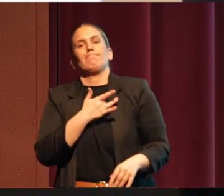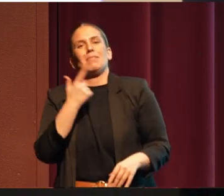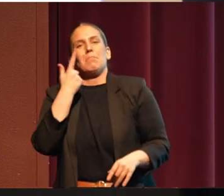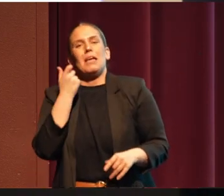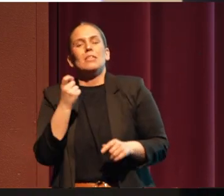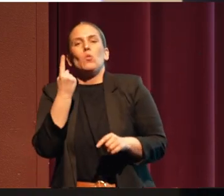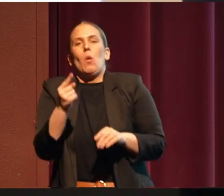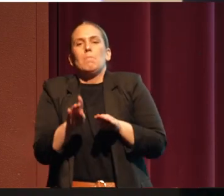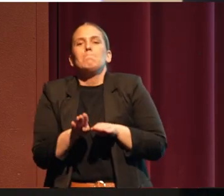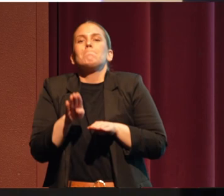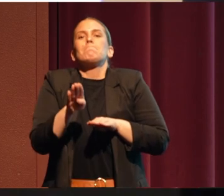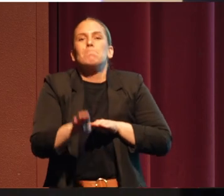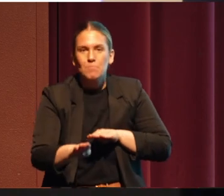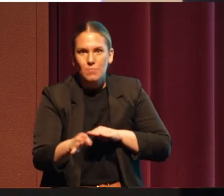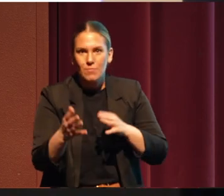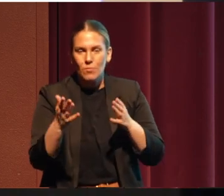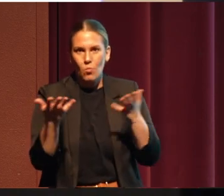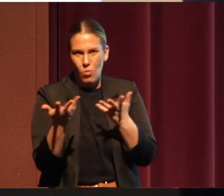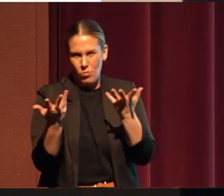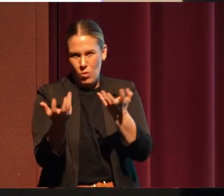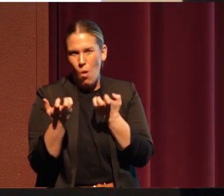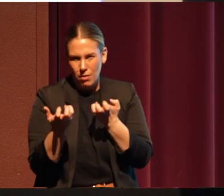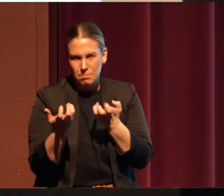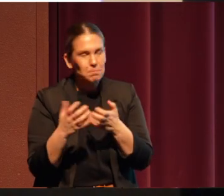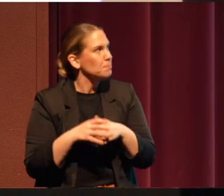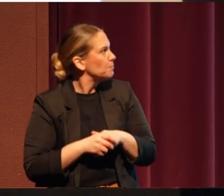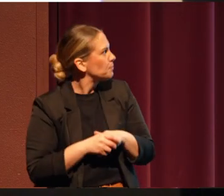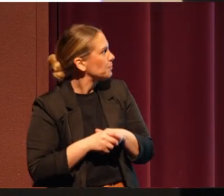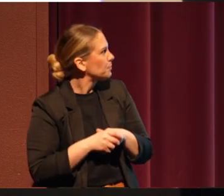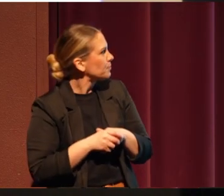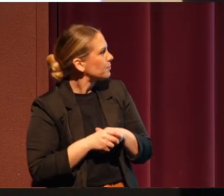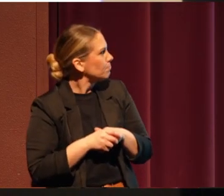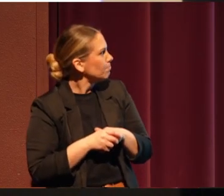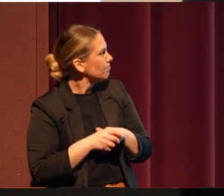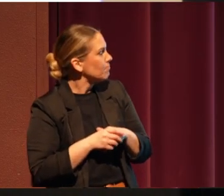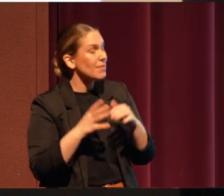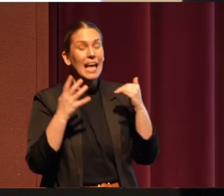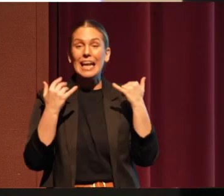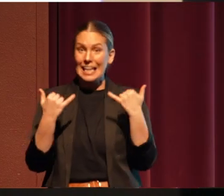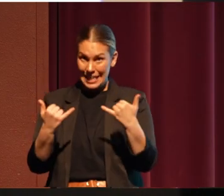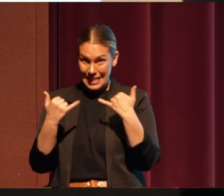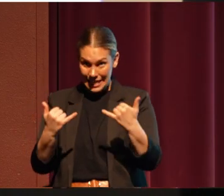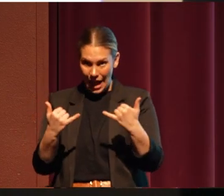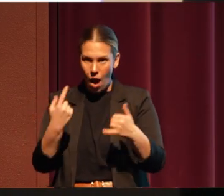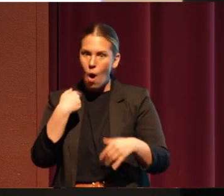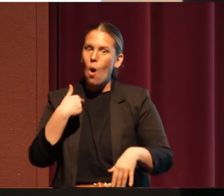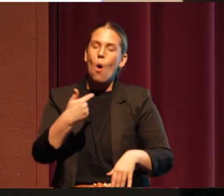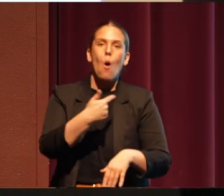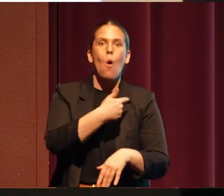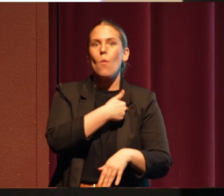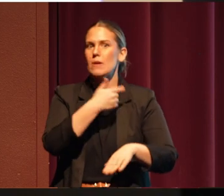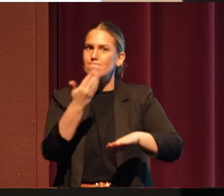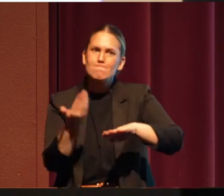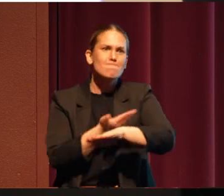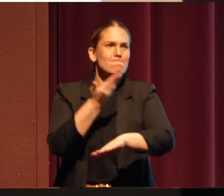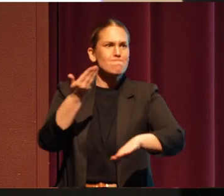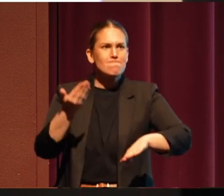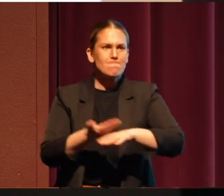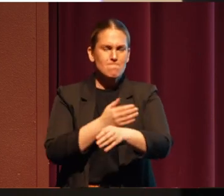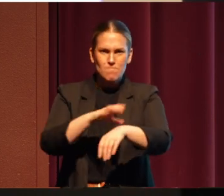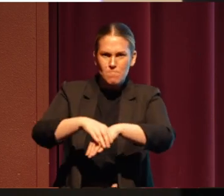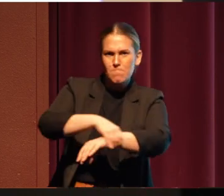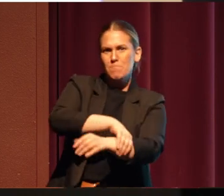direction to where we want to go. And now we have been restored. And we have a gratitude and a